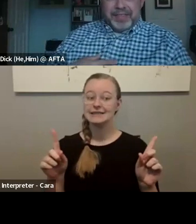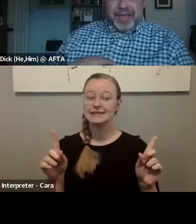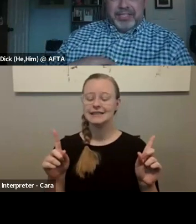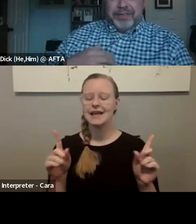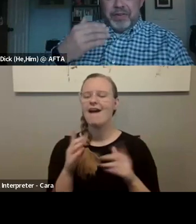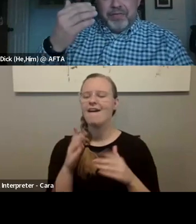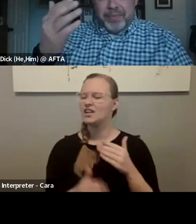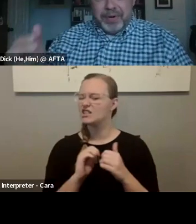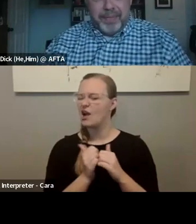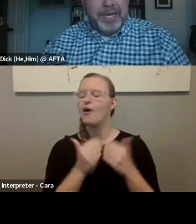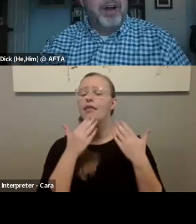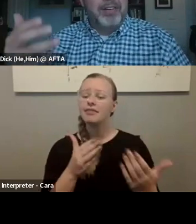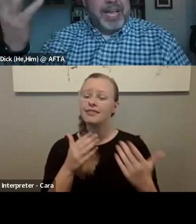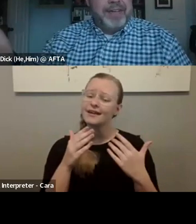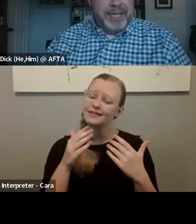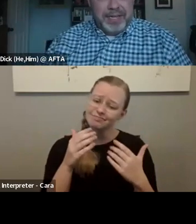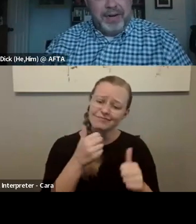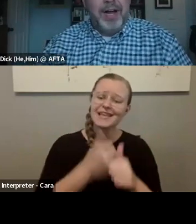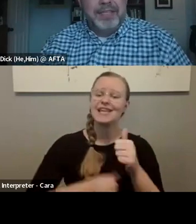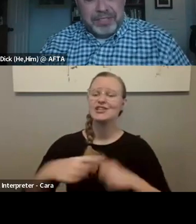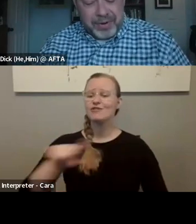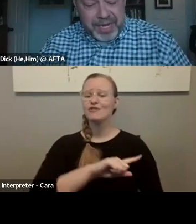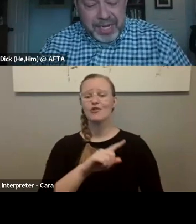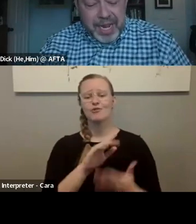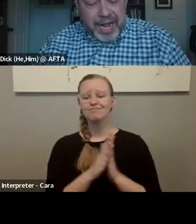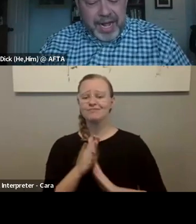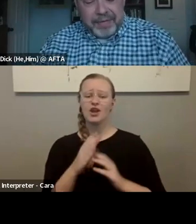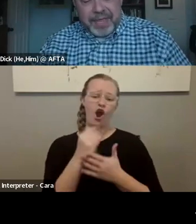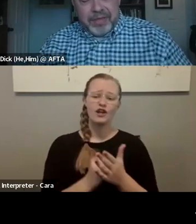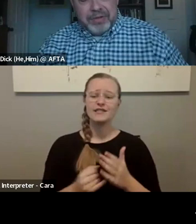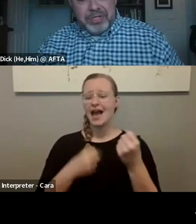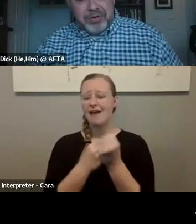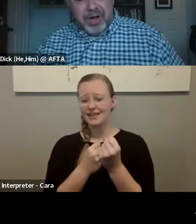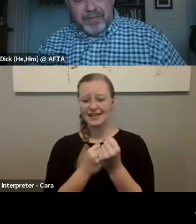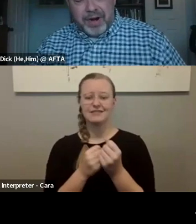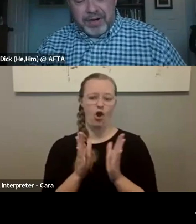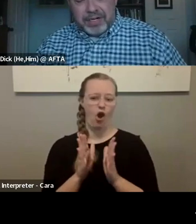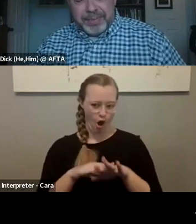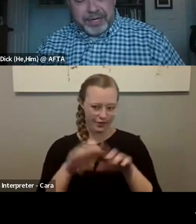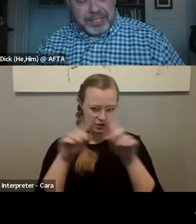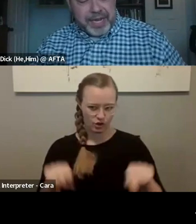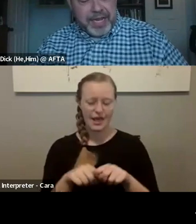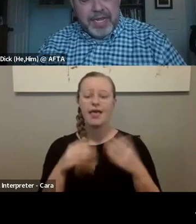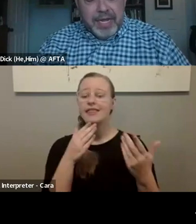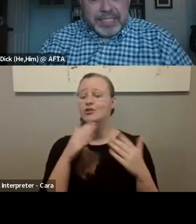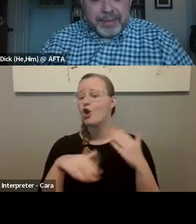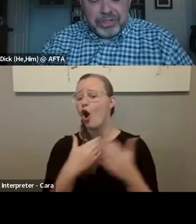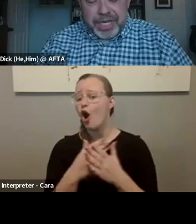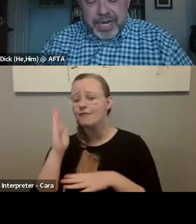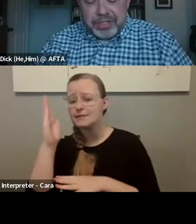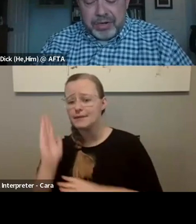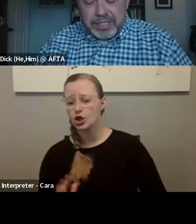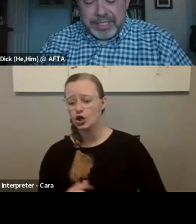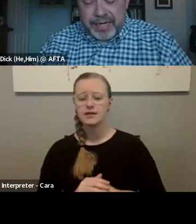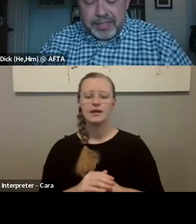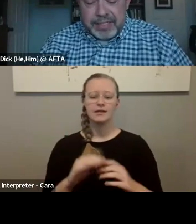up by starting to thank each of you for being an arts advocate here on the screen. Thank you to all of our speakers today. A special